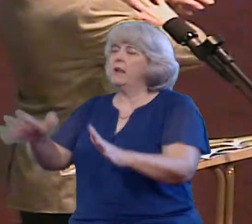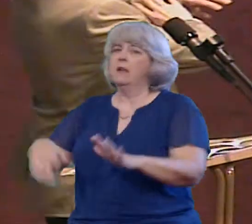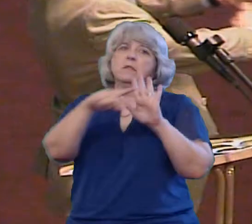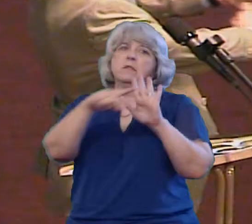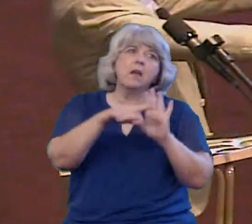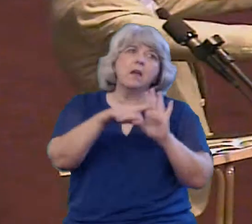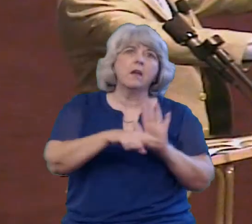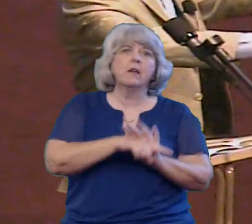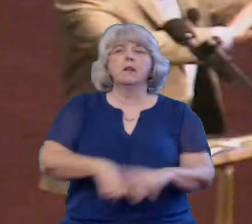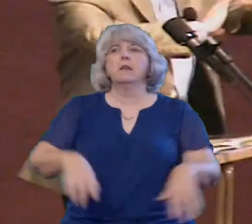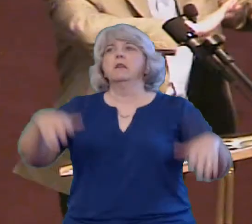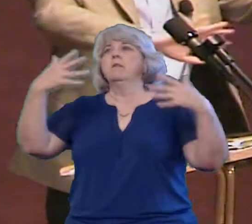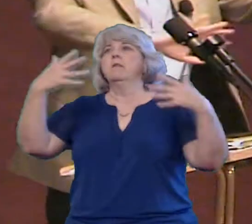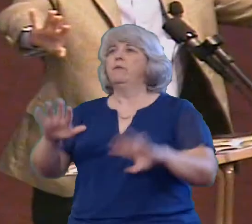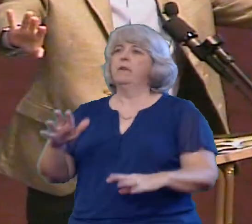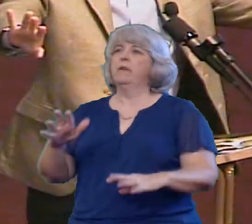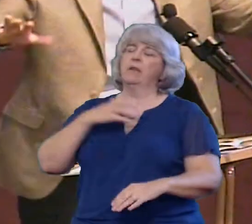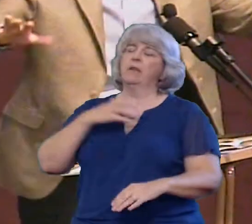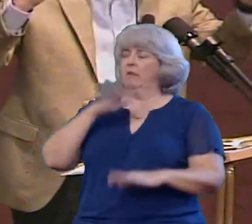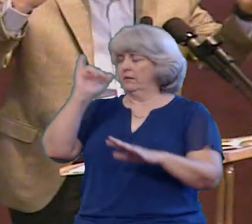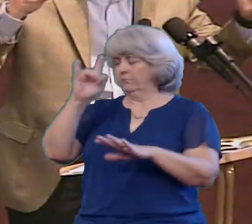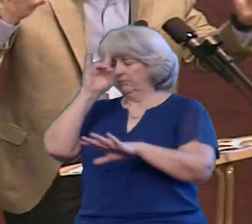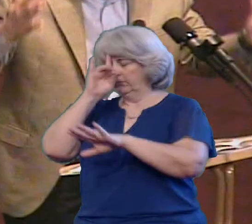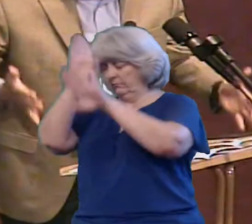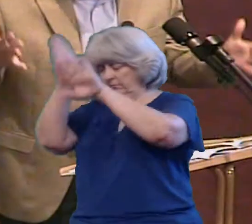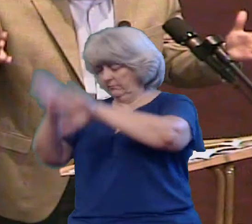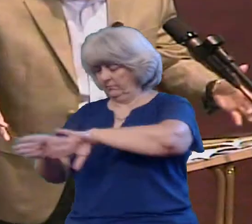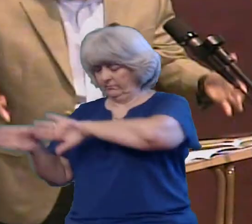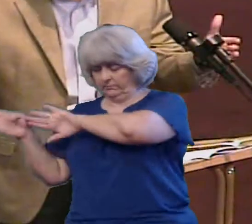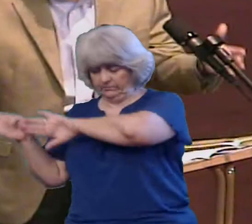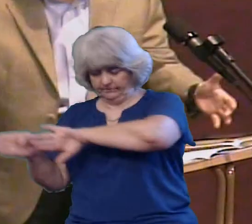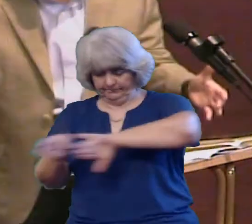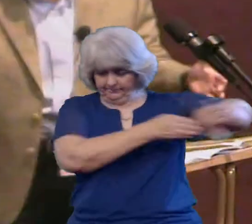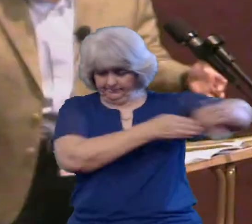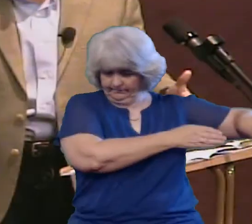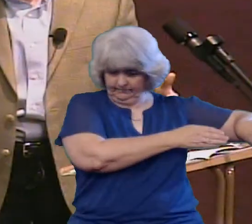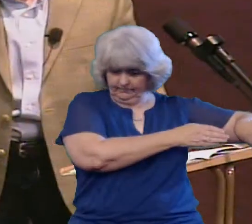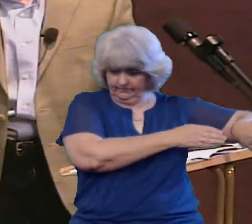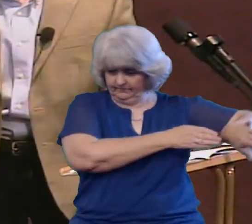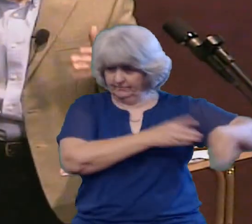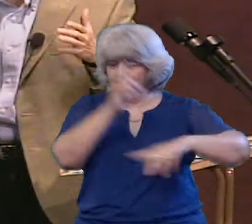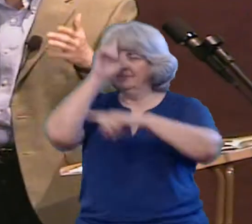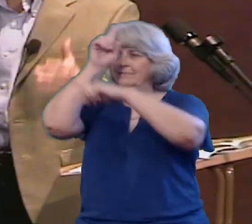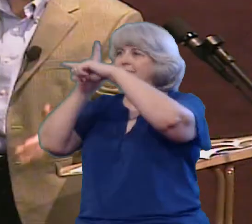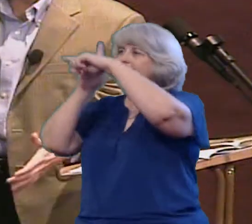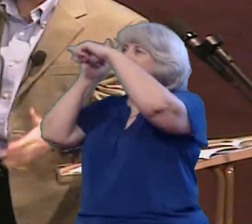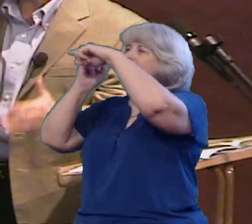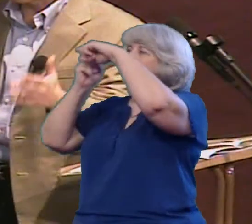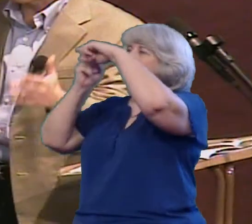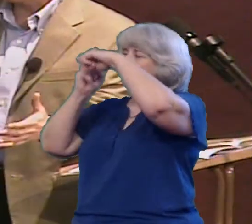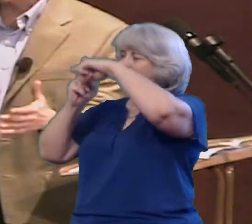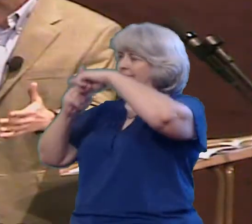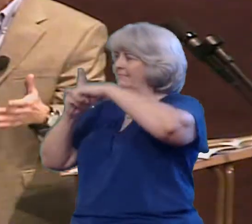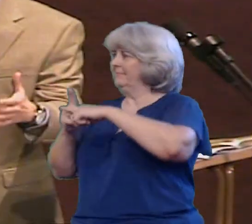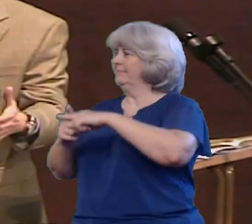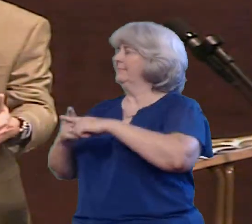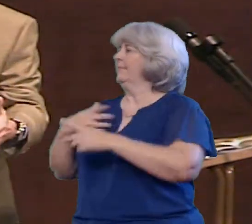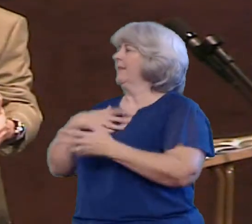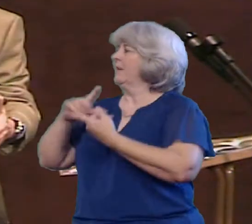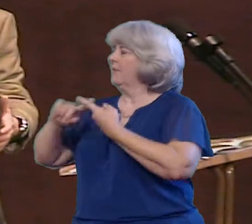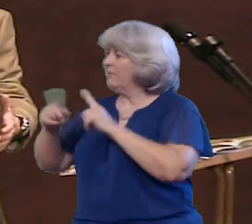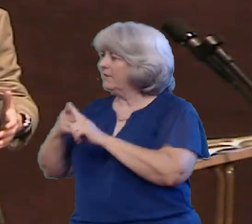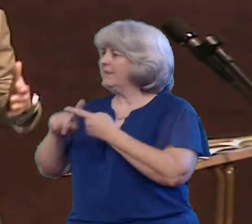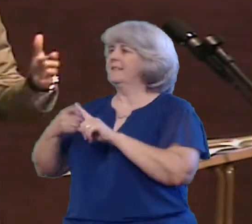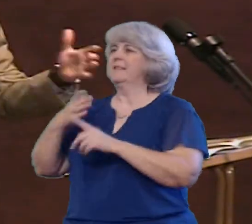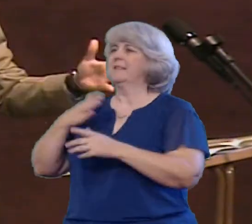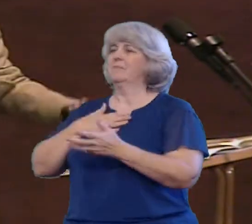all the bad in our lives and just pushed it to the side And thought about all the positive things in our lives And all the friendships and relationships that we have